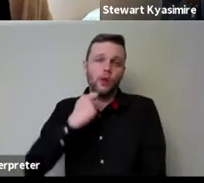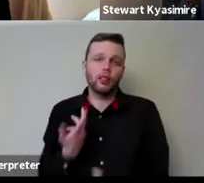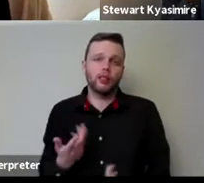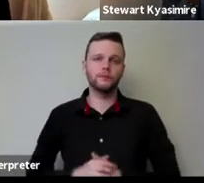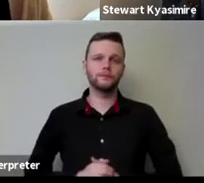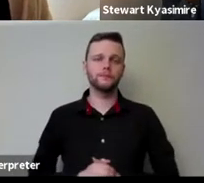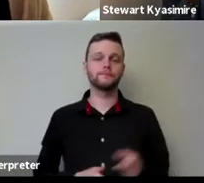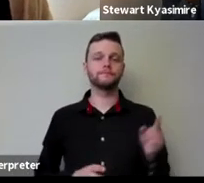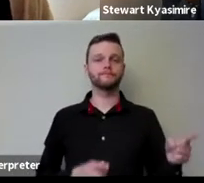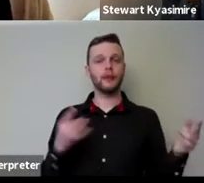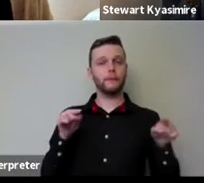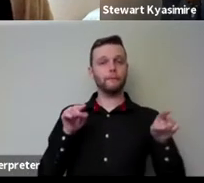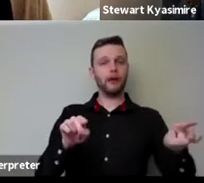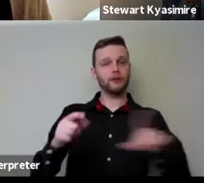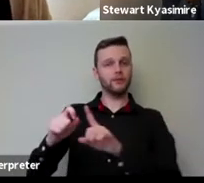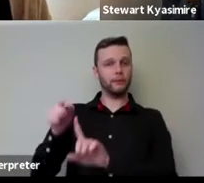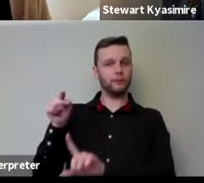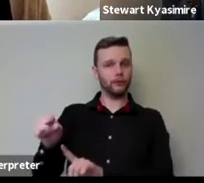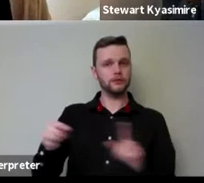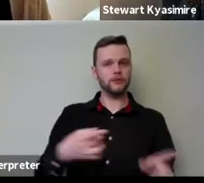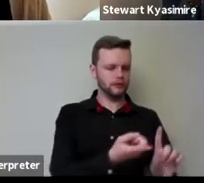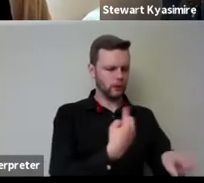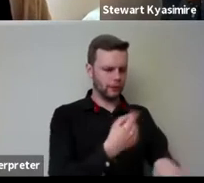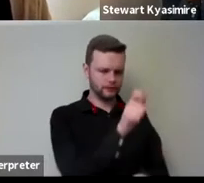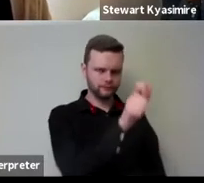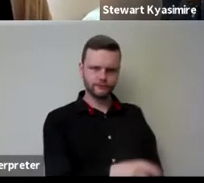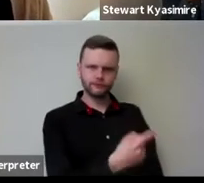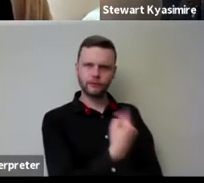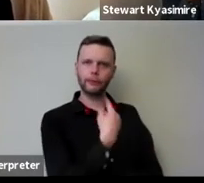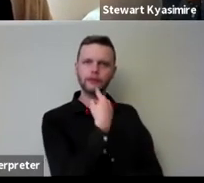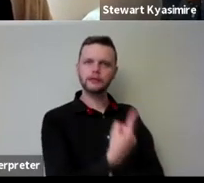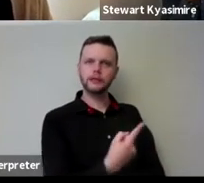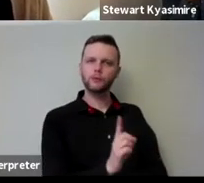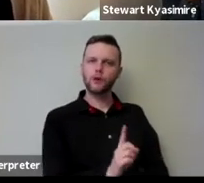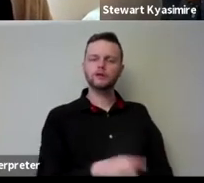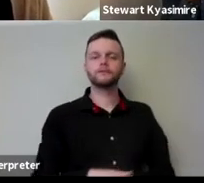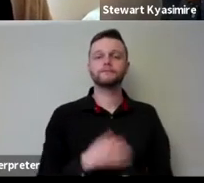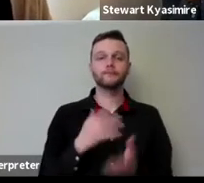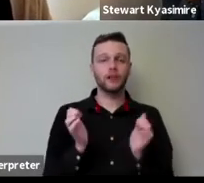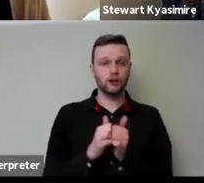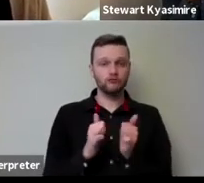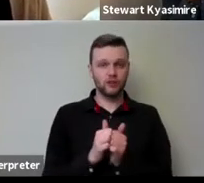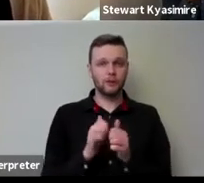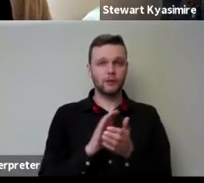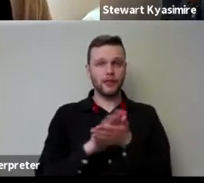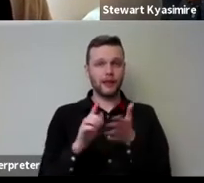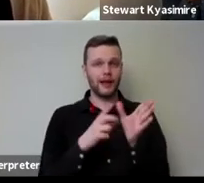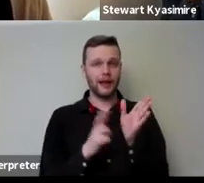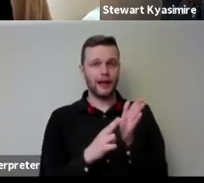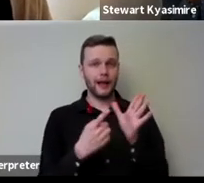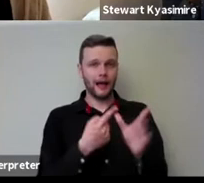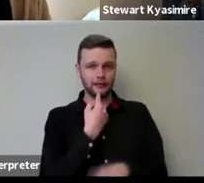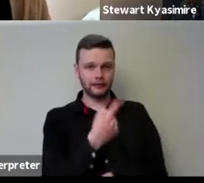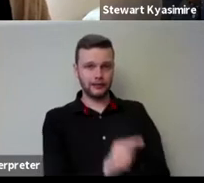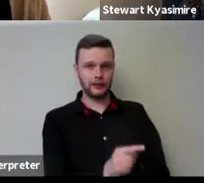parallel with that point there's a comment coming through from lucy mason who agrees with hannah's observation that there's a growing sense